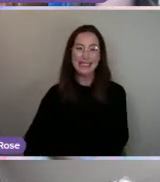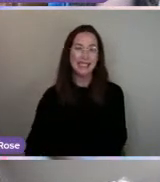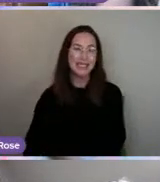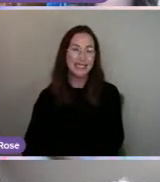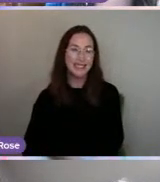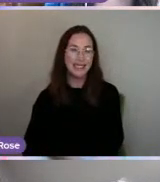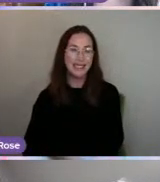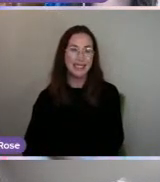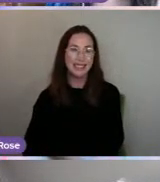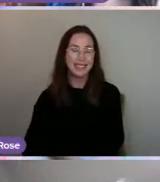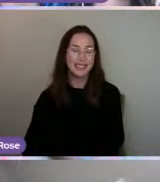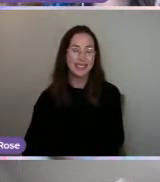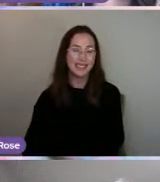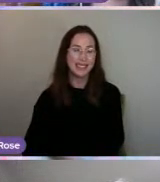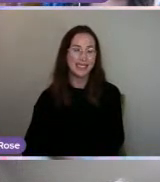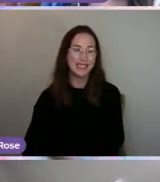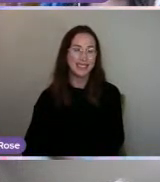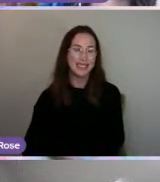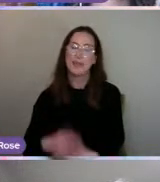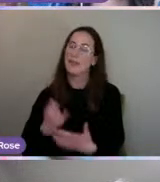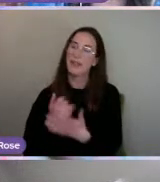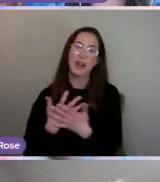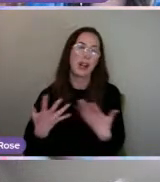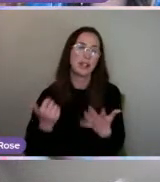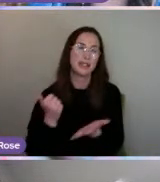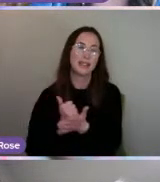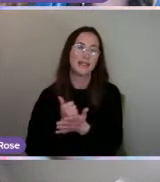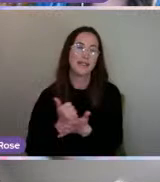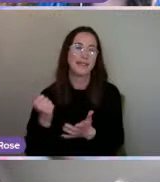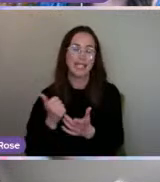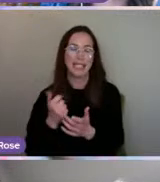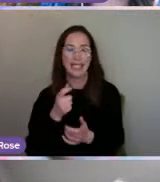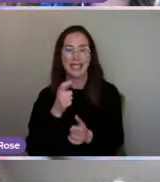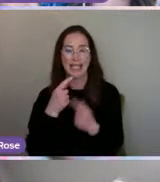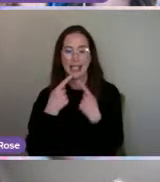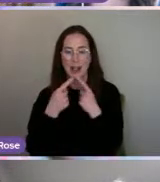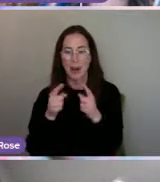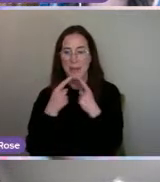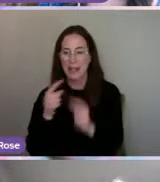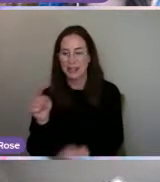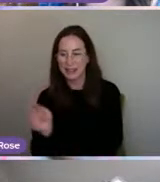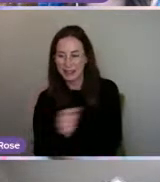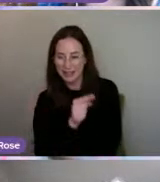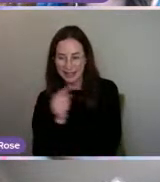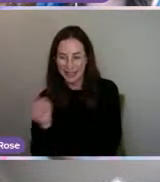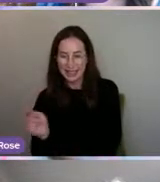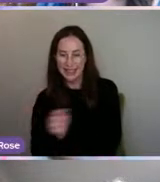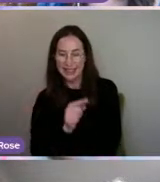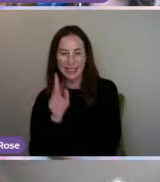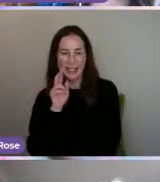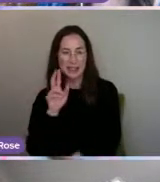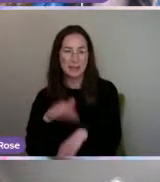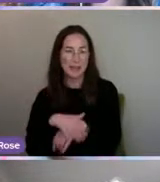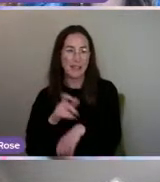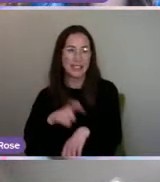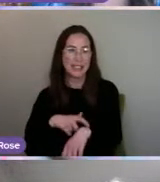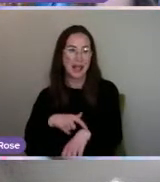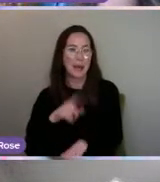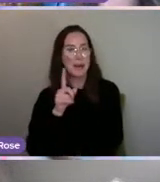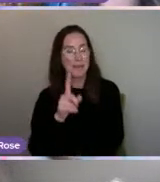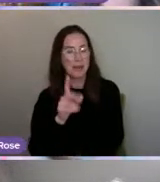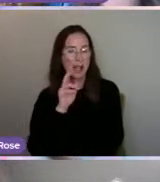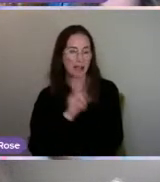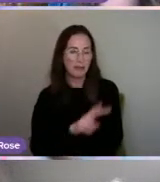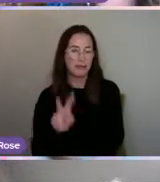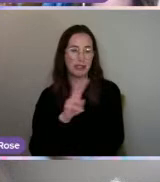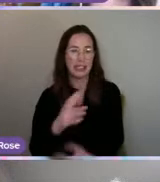Wonderful. And you've had lots, we've had lots of great comments, which are now going to scroll across. Just, you know, I've gone over time. But hopefully, read all the